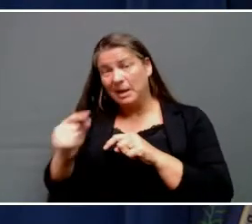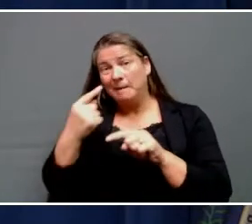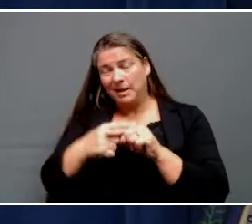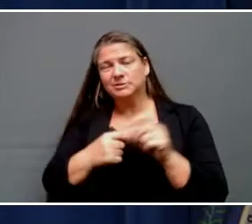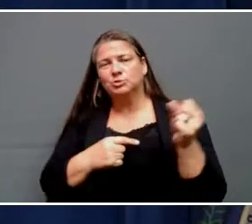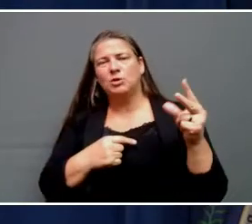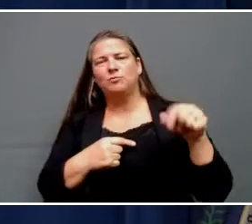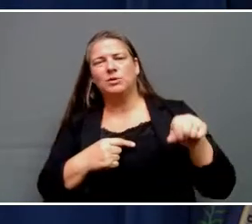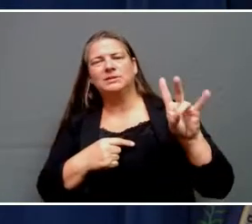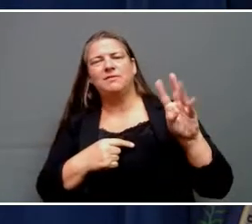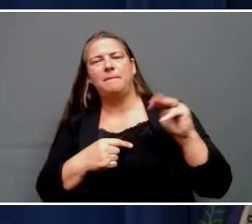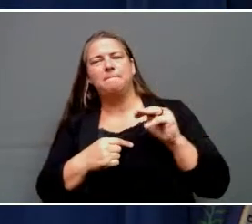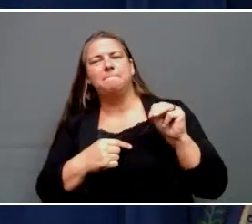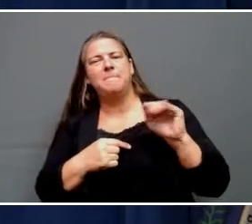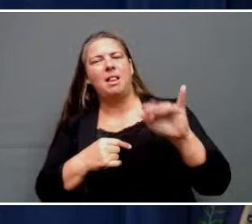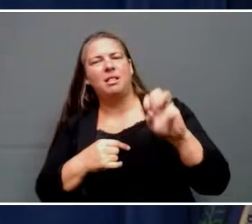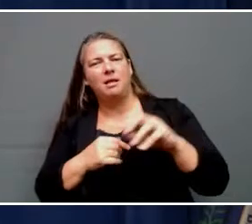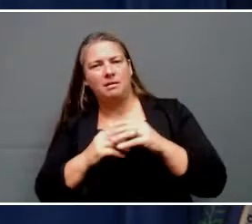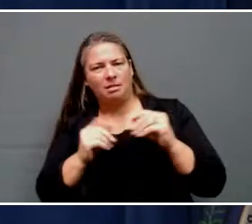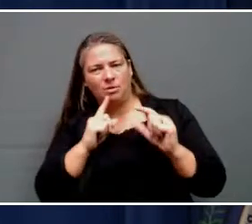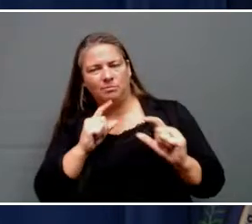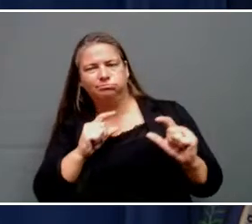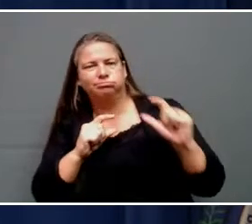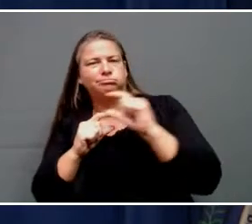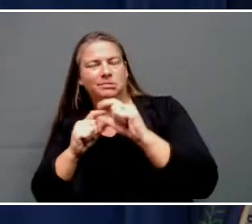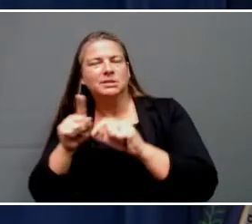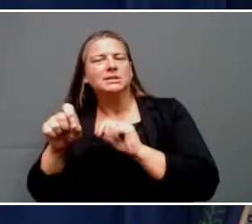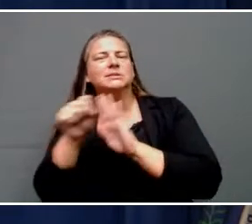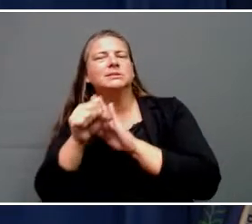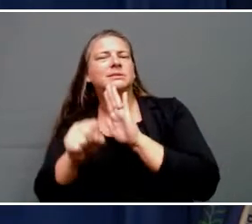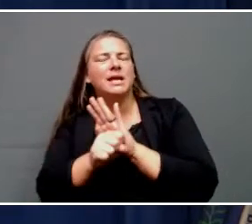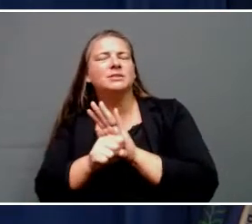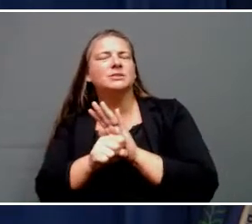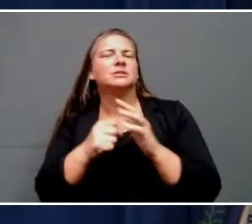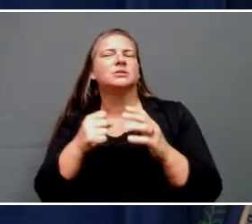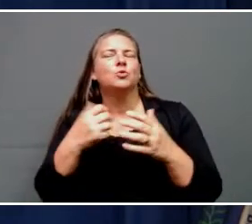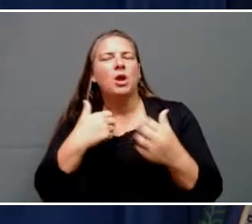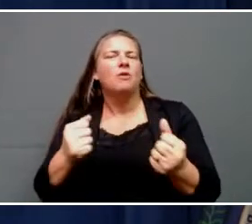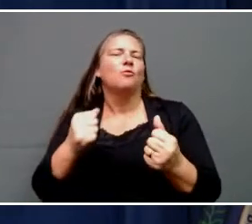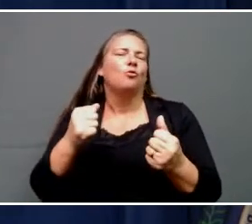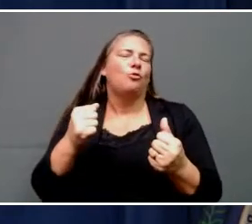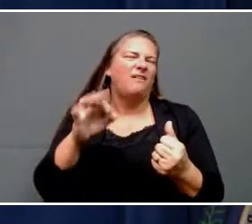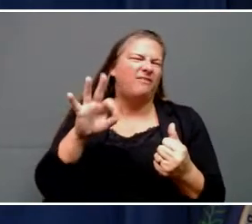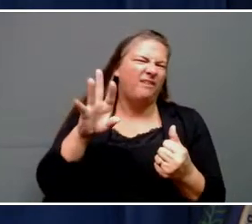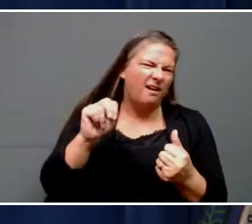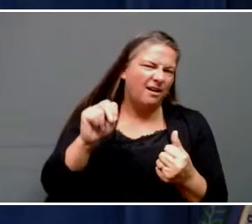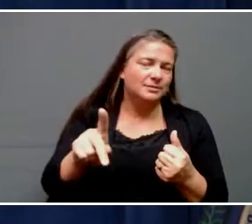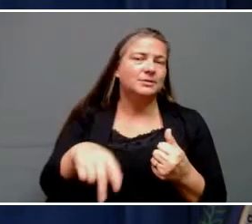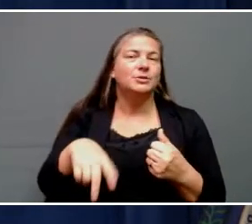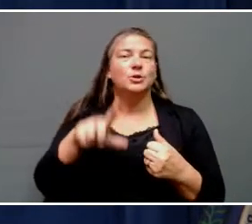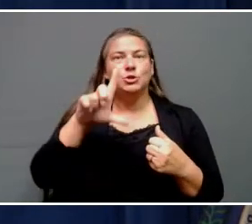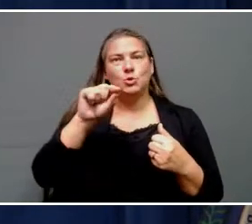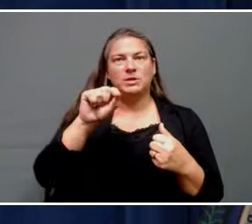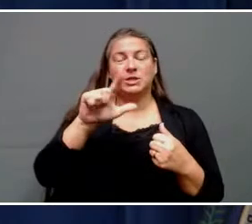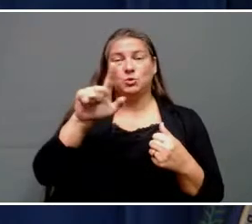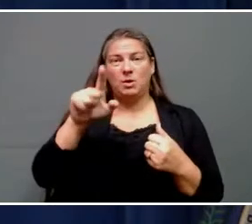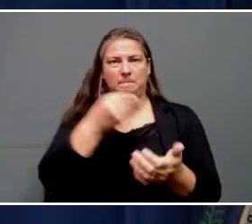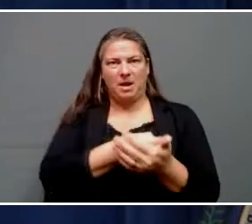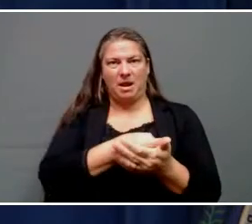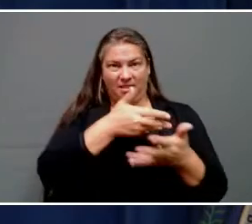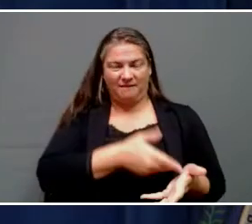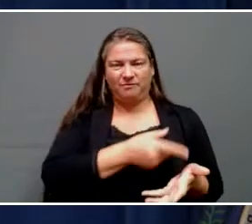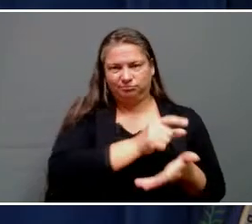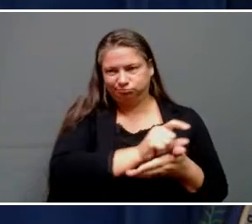in state fiscal recovery fund of ARPA 2021 funds available inside